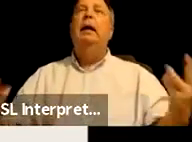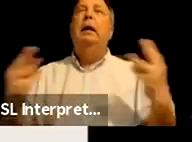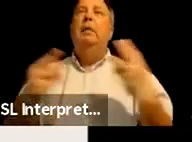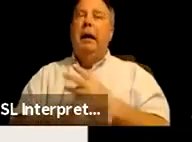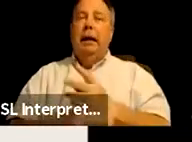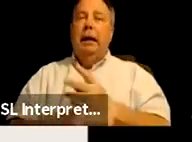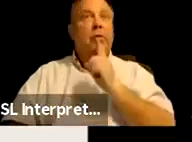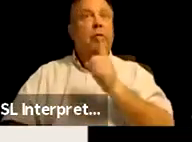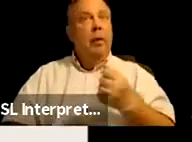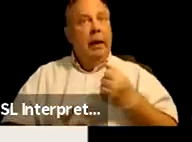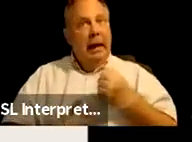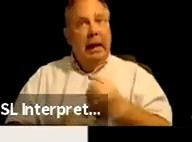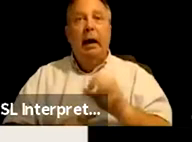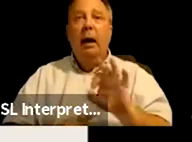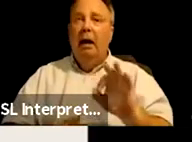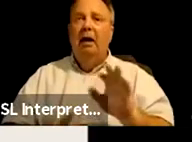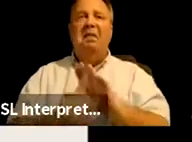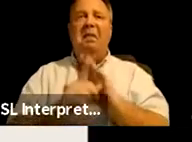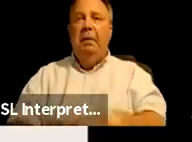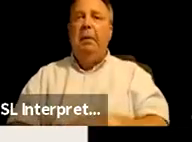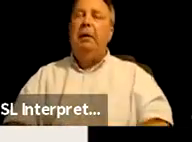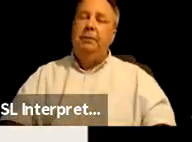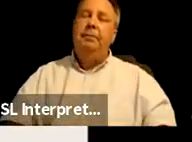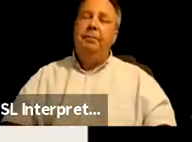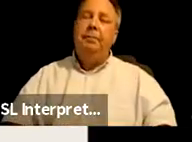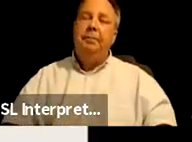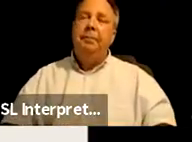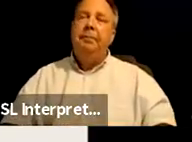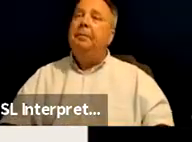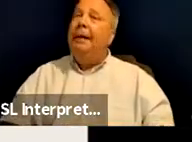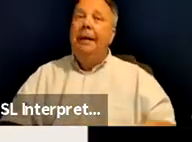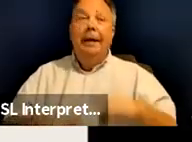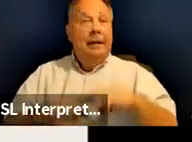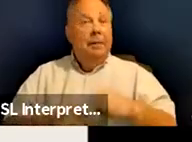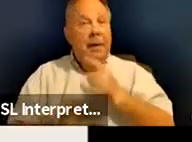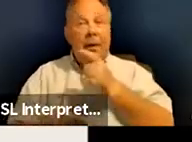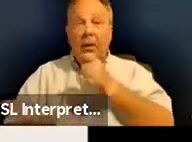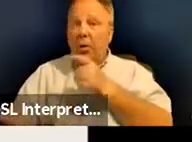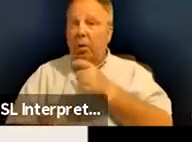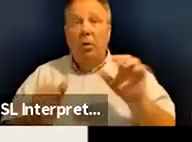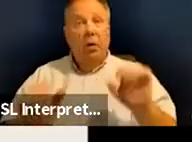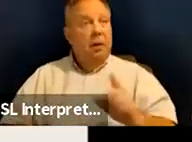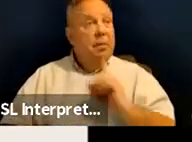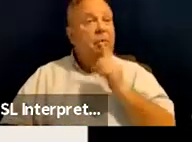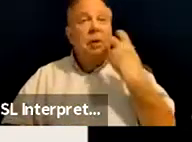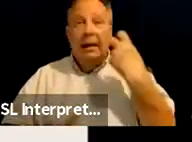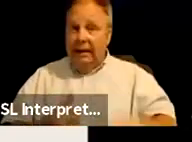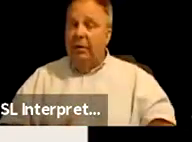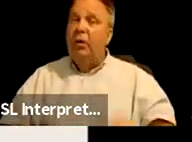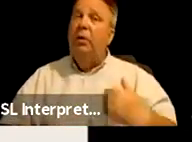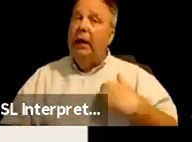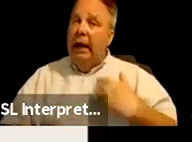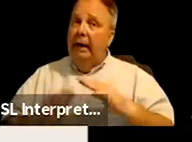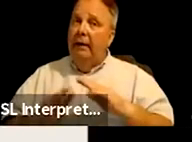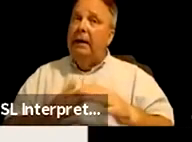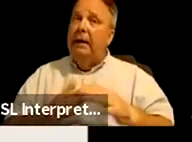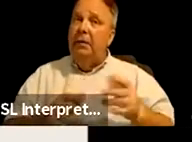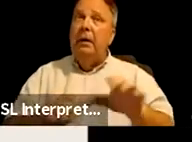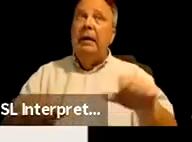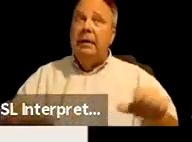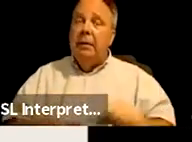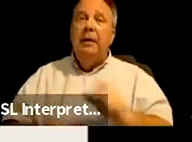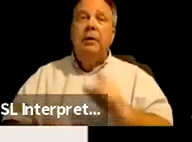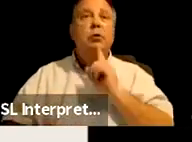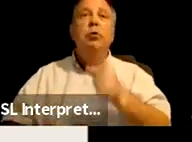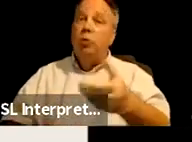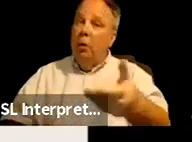realities of ableism. Uh, you know, depending on who you are, it can be really difficult to have a community space that you're truly